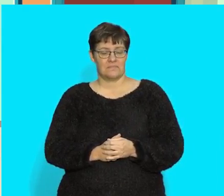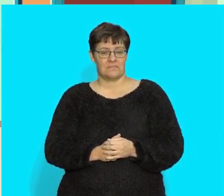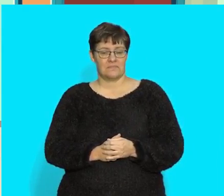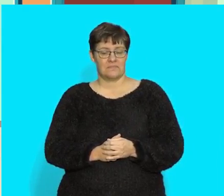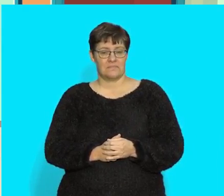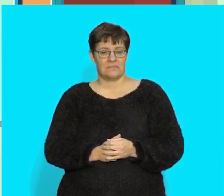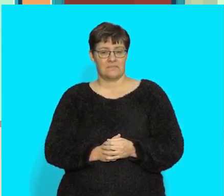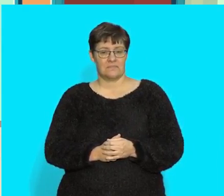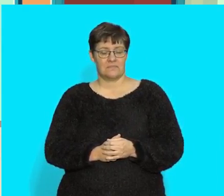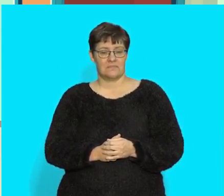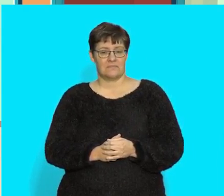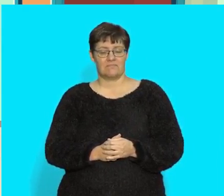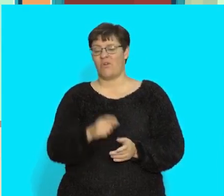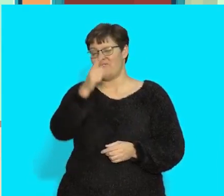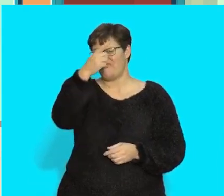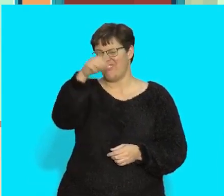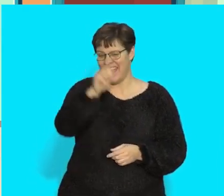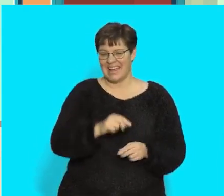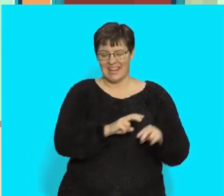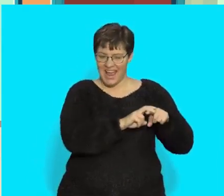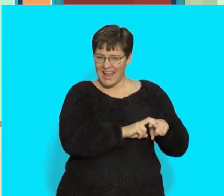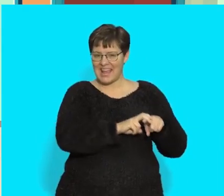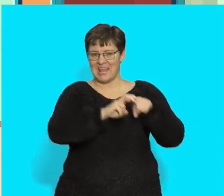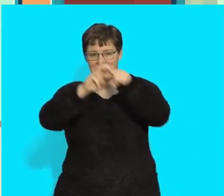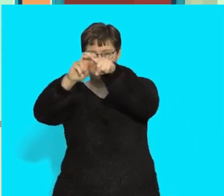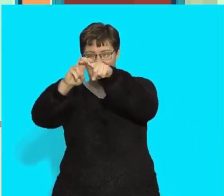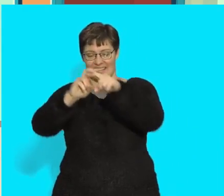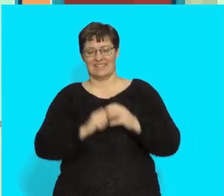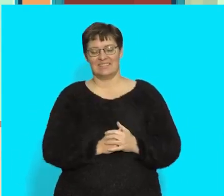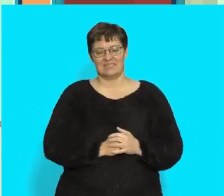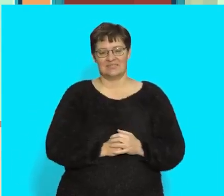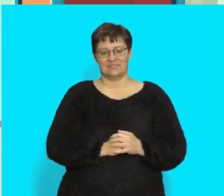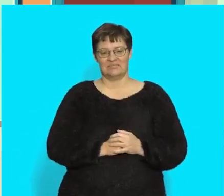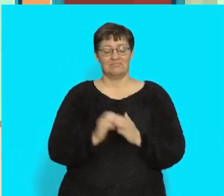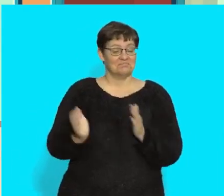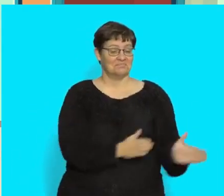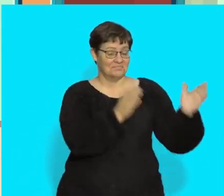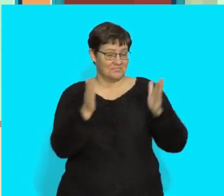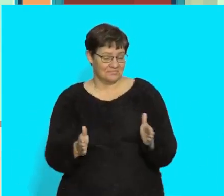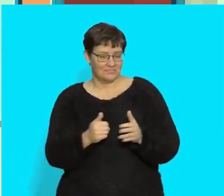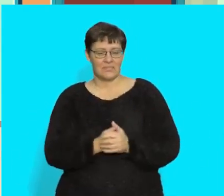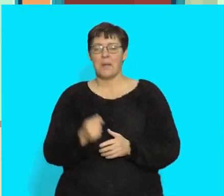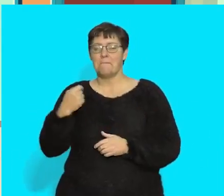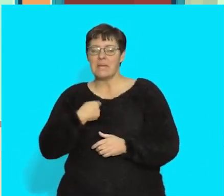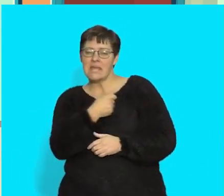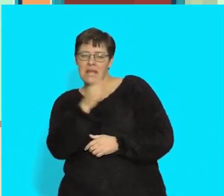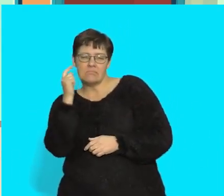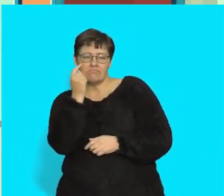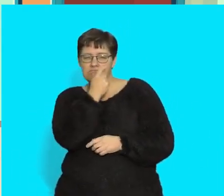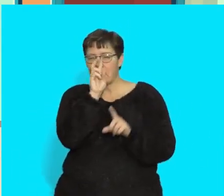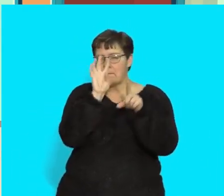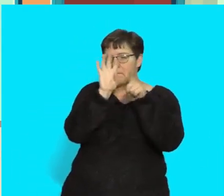That's right. It's a cable car. Listen again. I spy with my little eye